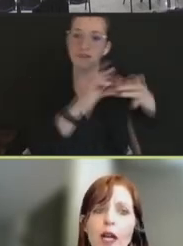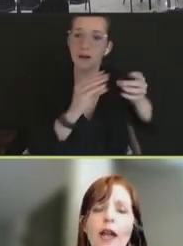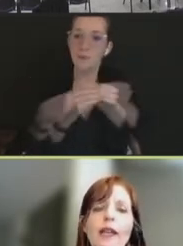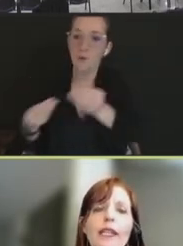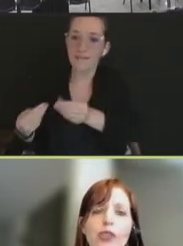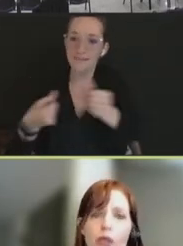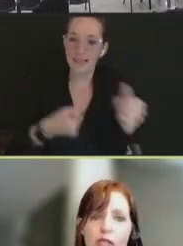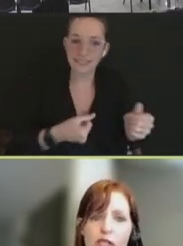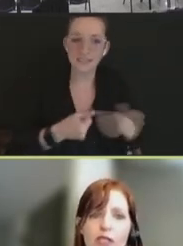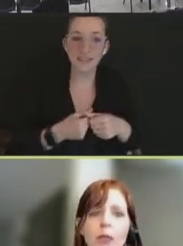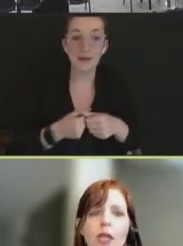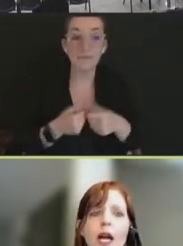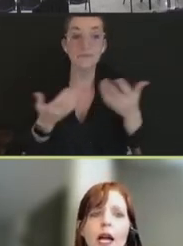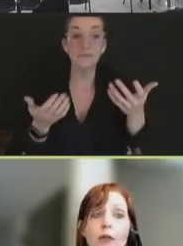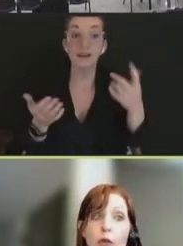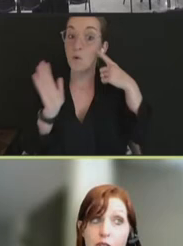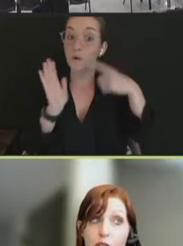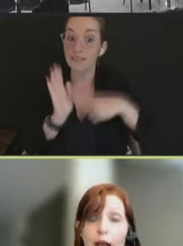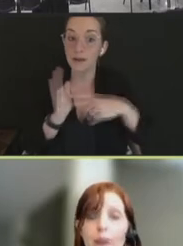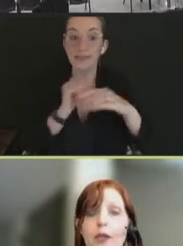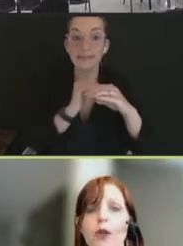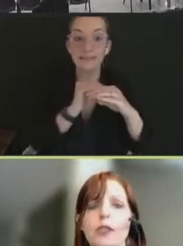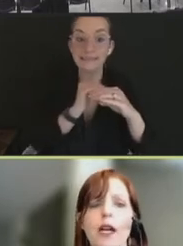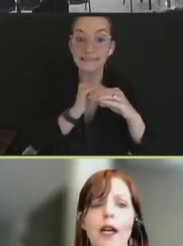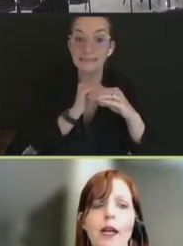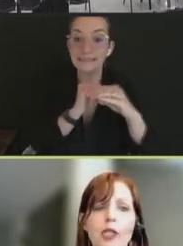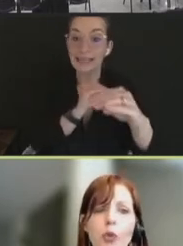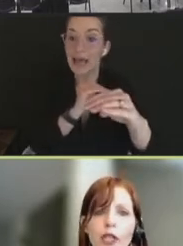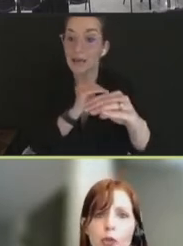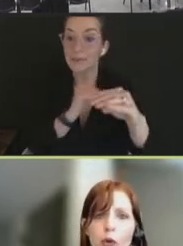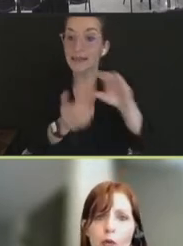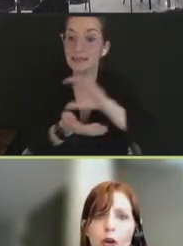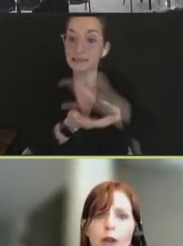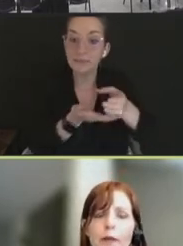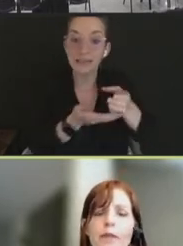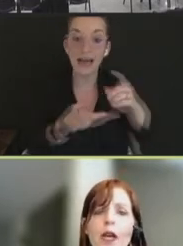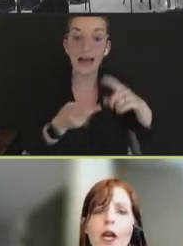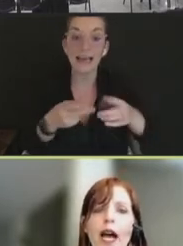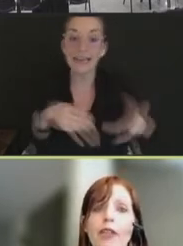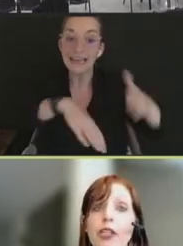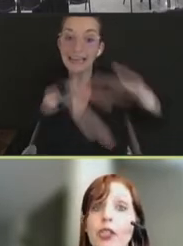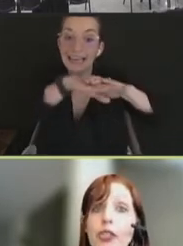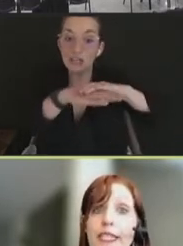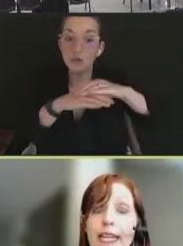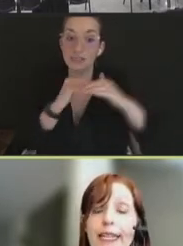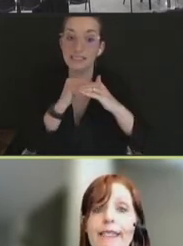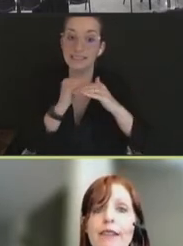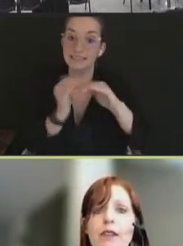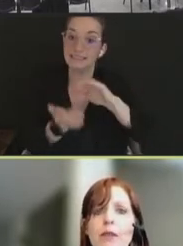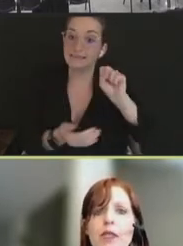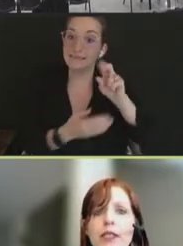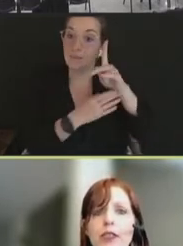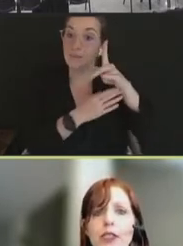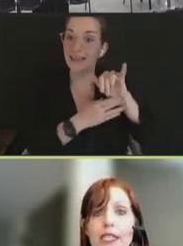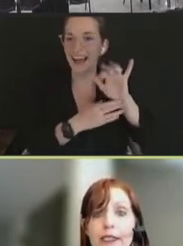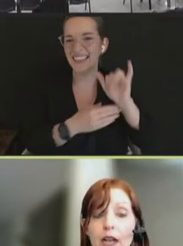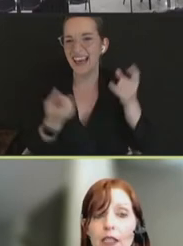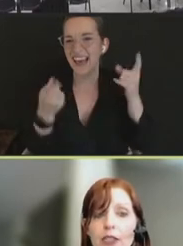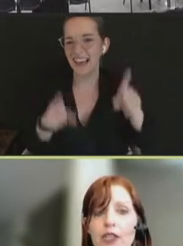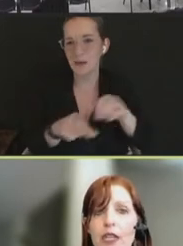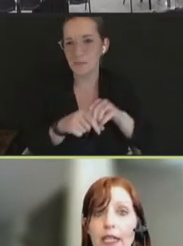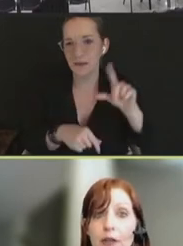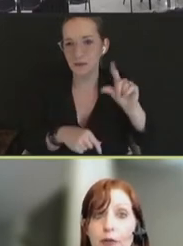supply, increased supply, which did happen over time in 2021, having good data systems and good